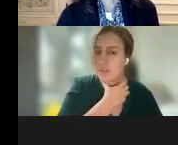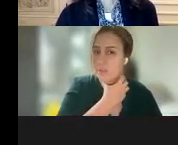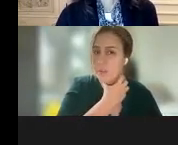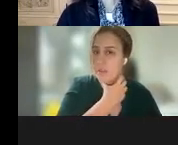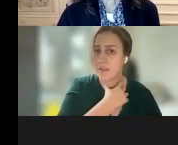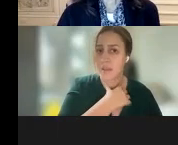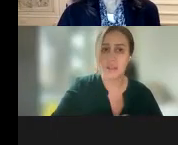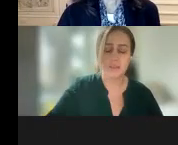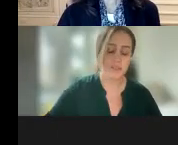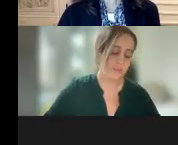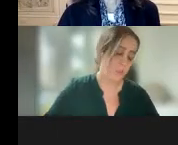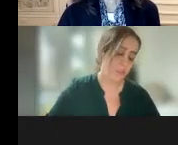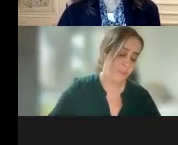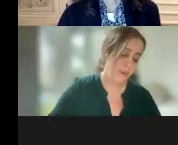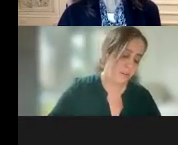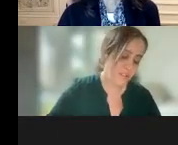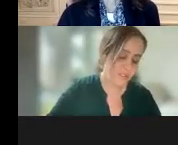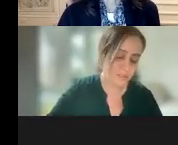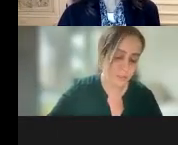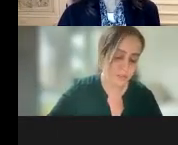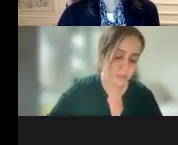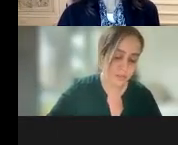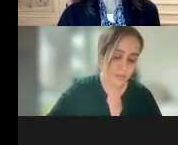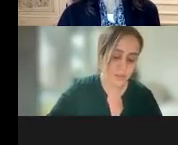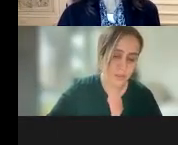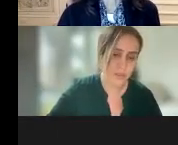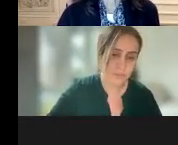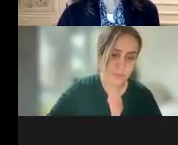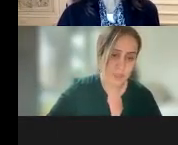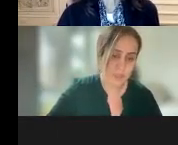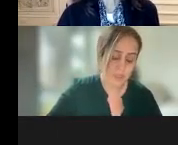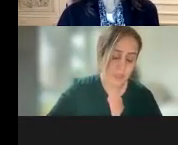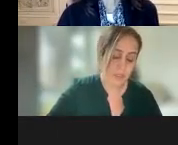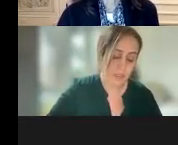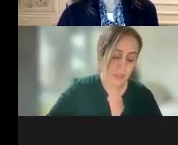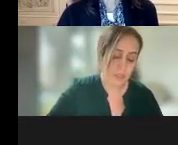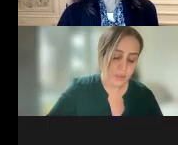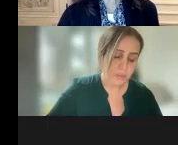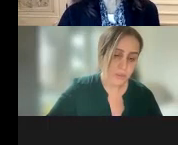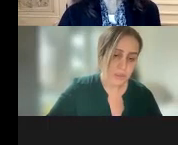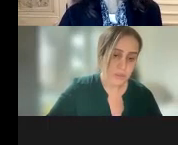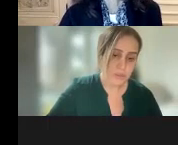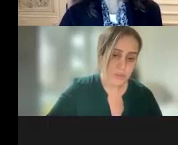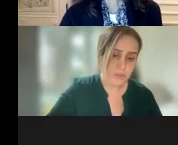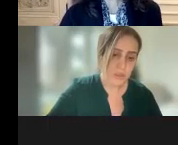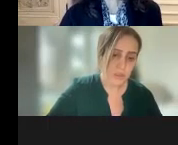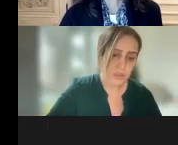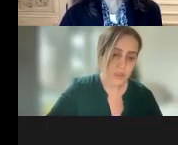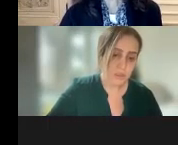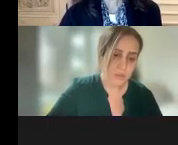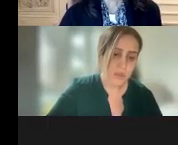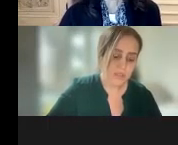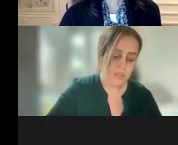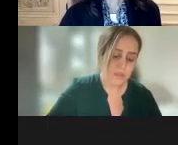services that government offers. There are some pieces that are individual aspects for each agency. There instance,